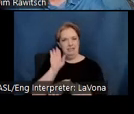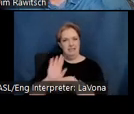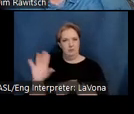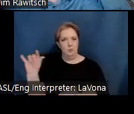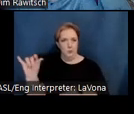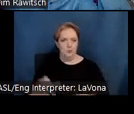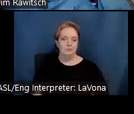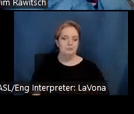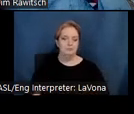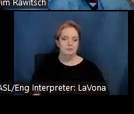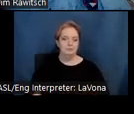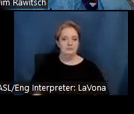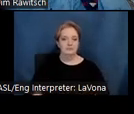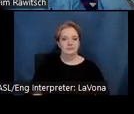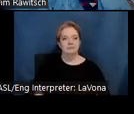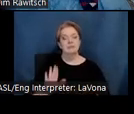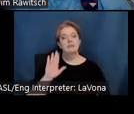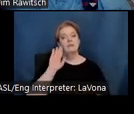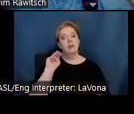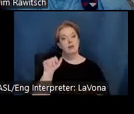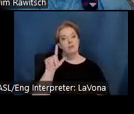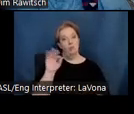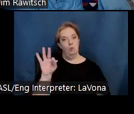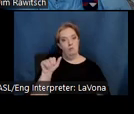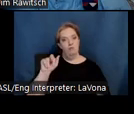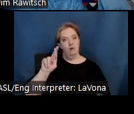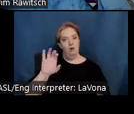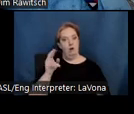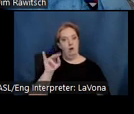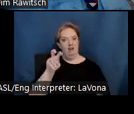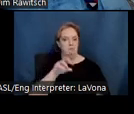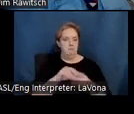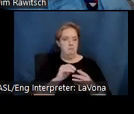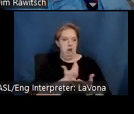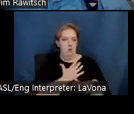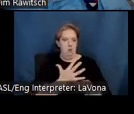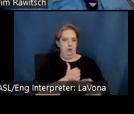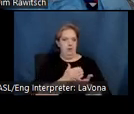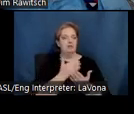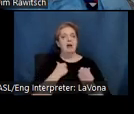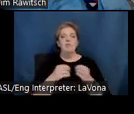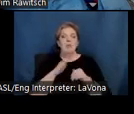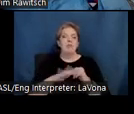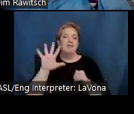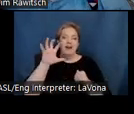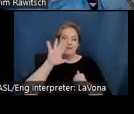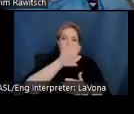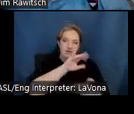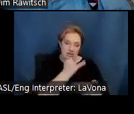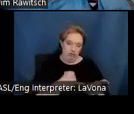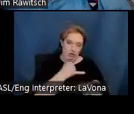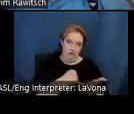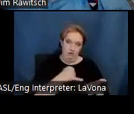The Maloof archive, which is part of our collection, includes more than 500 of Sam's original design drawings,